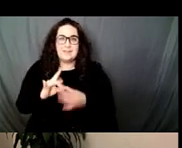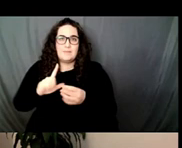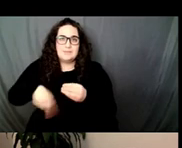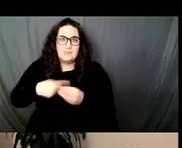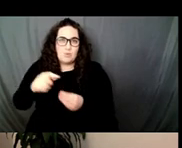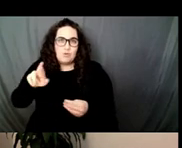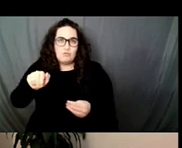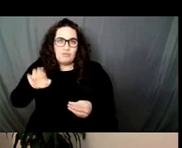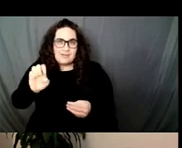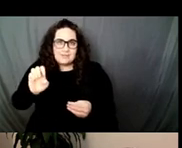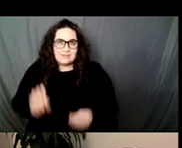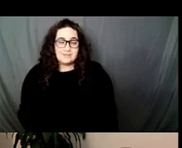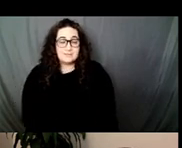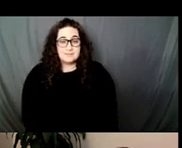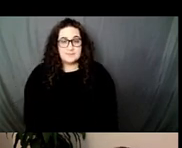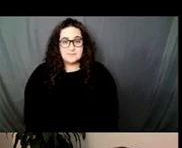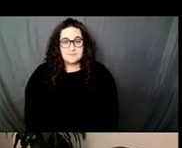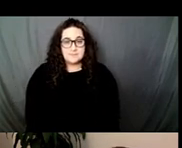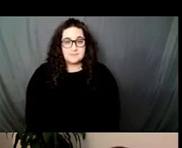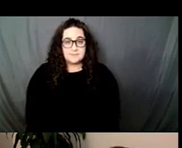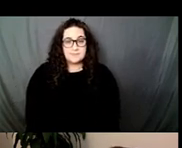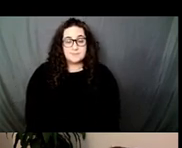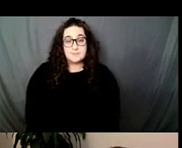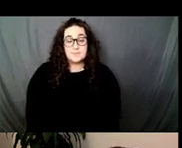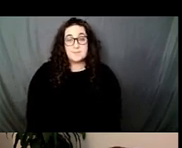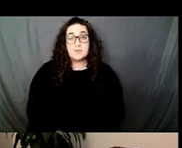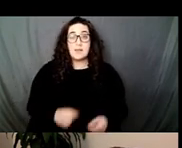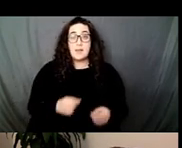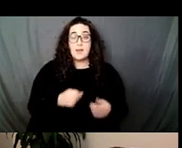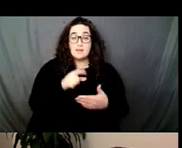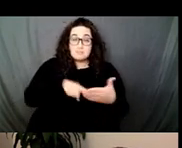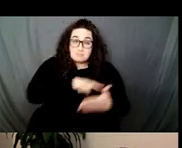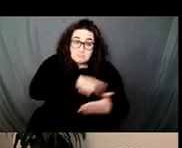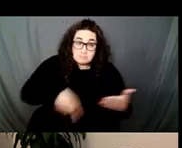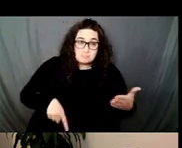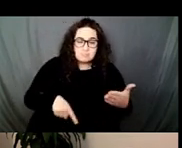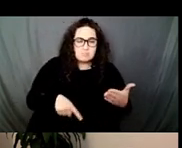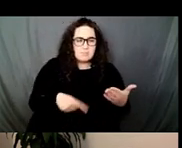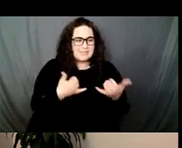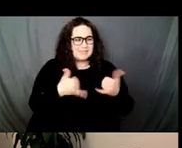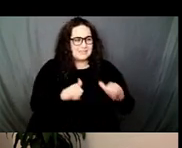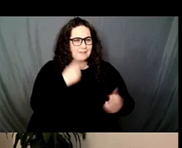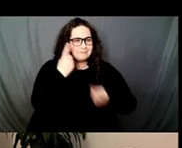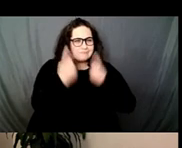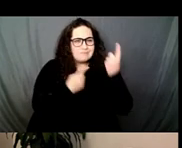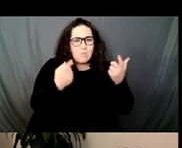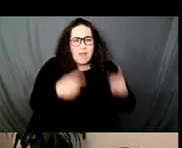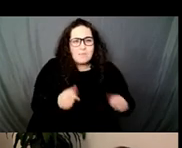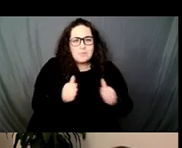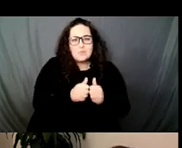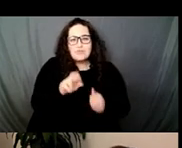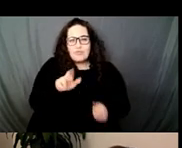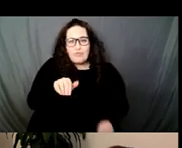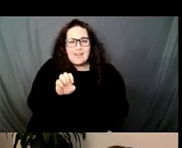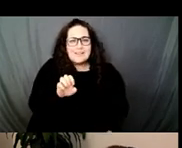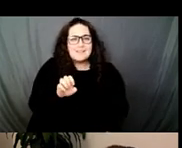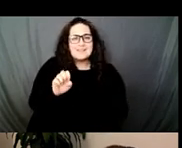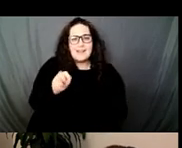while in turn, approaches to his work that gives sustained critical attention to the question of race and ethnicity have been primarily